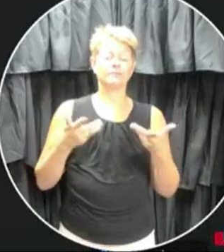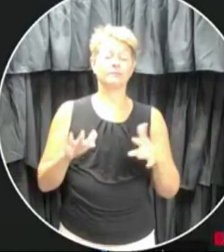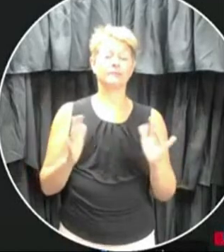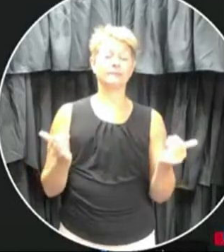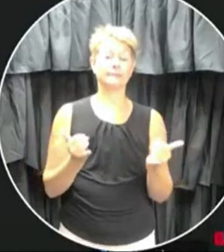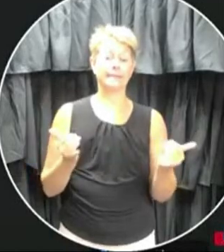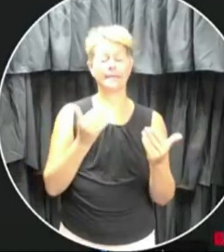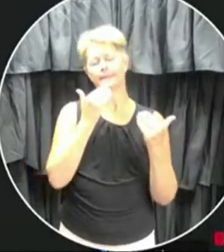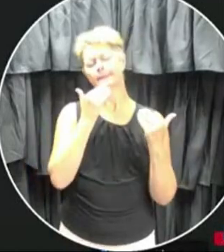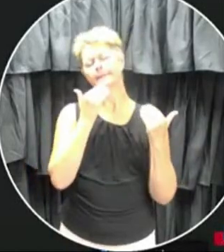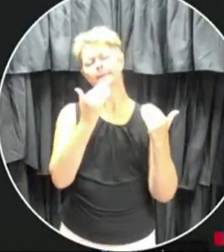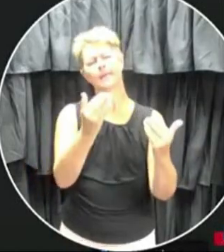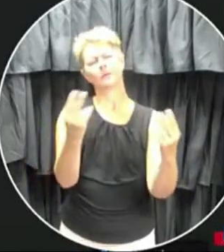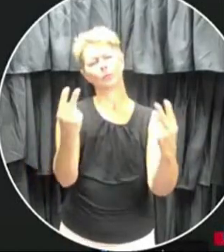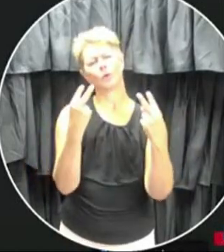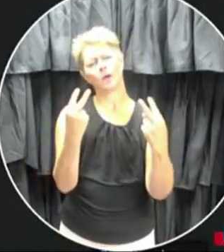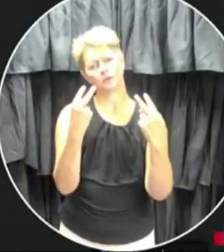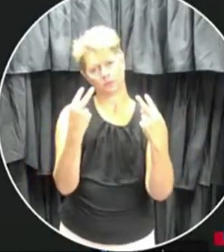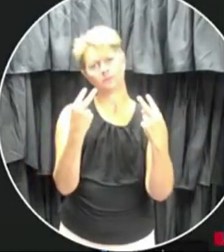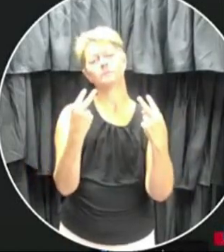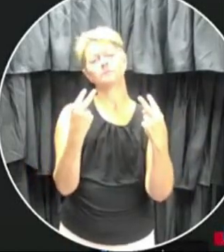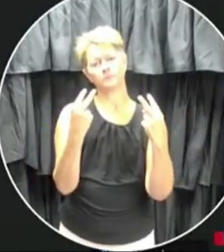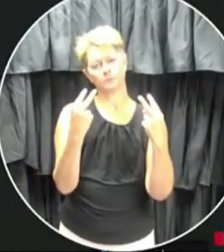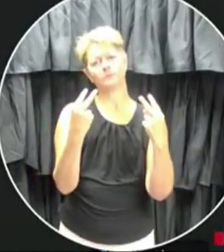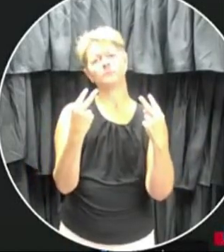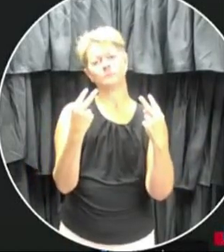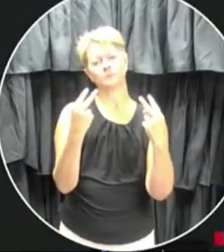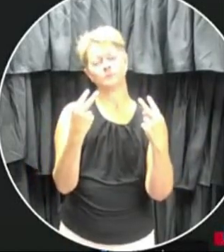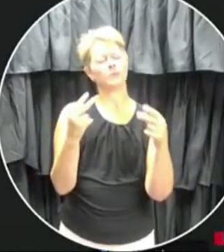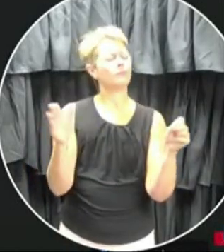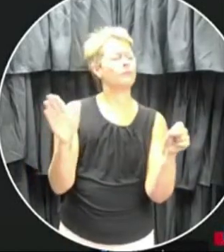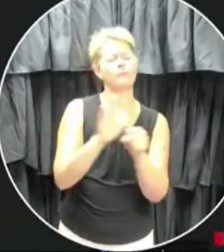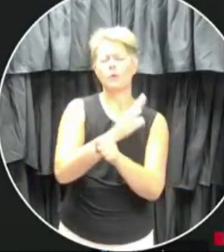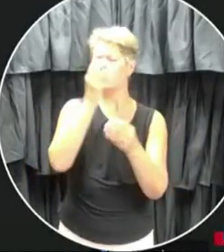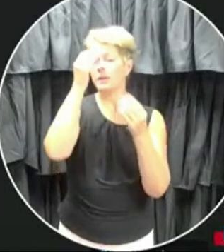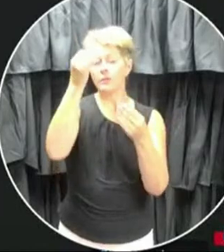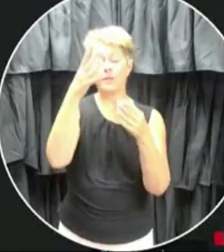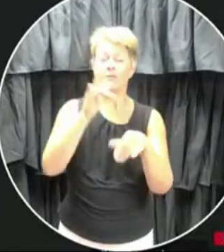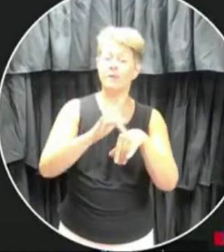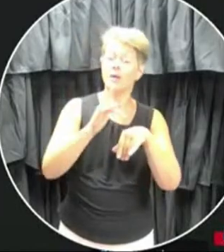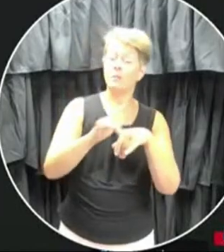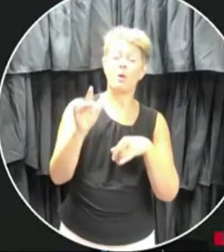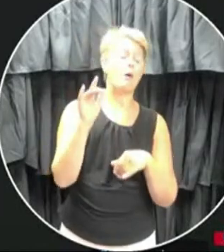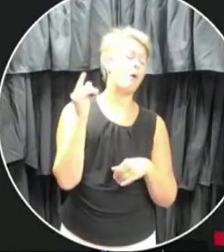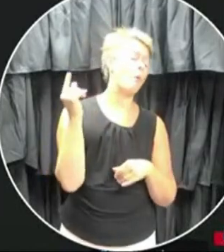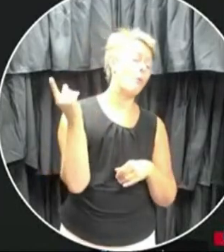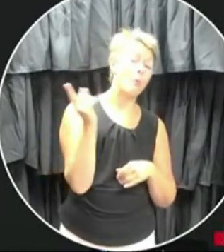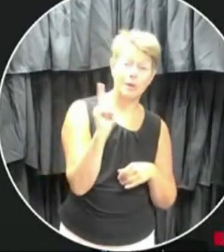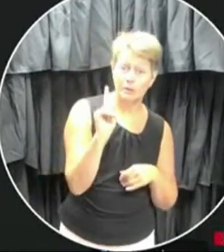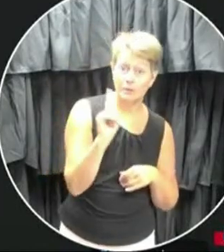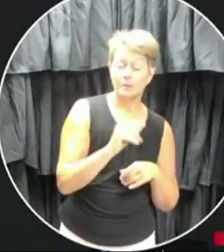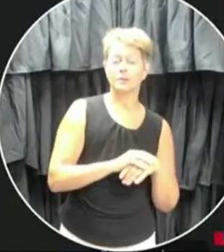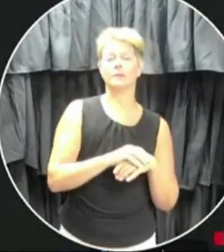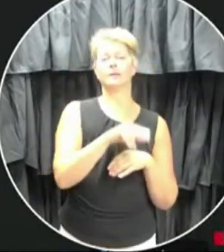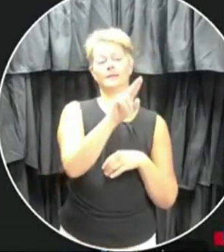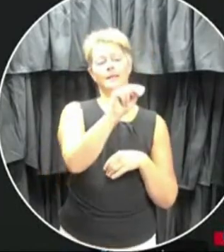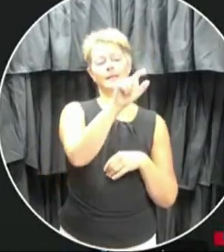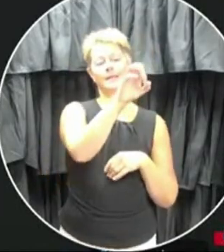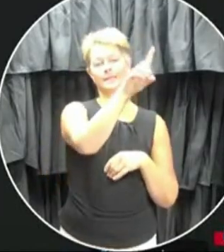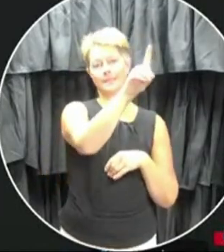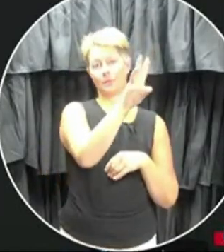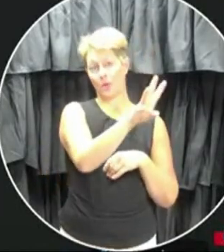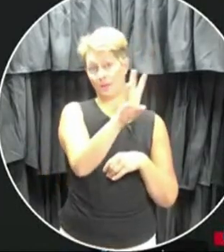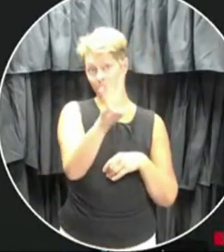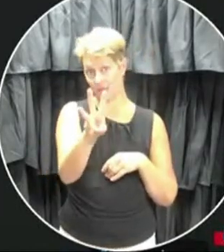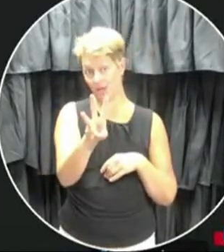you all for joining us. Um, complete information is available as always from the district's NLESD website